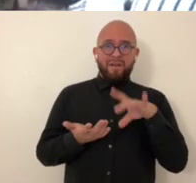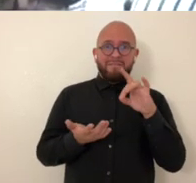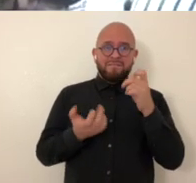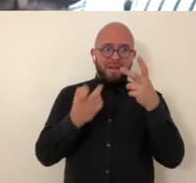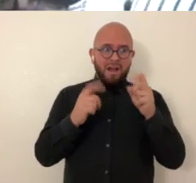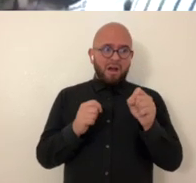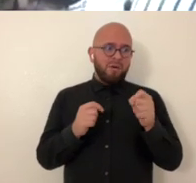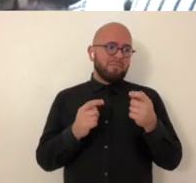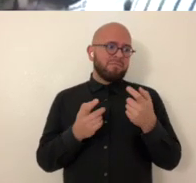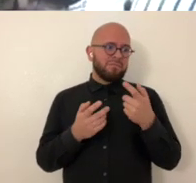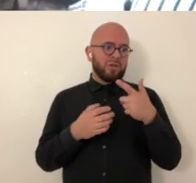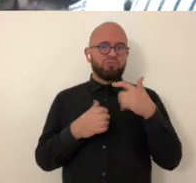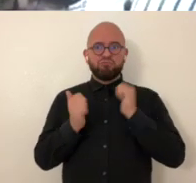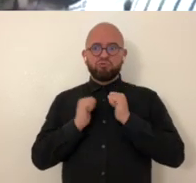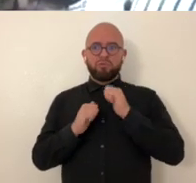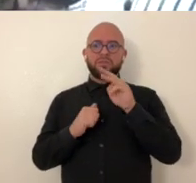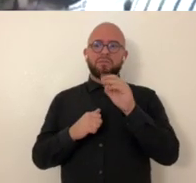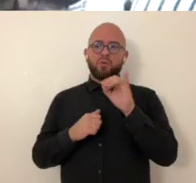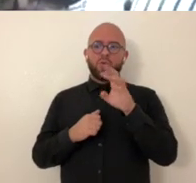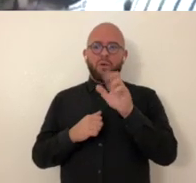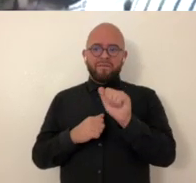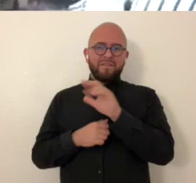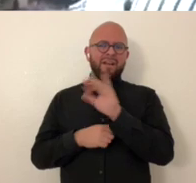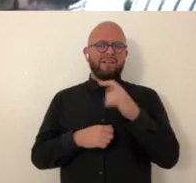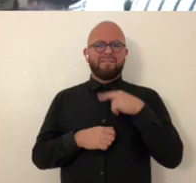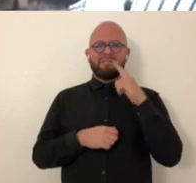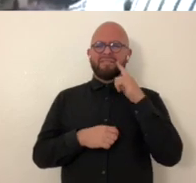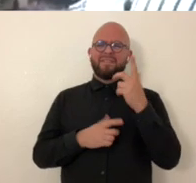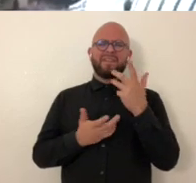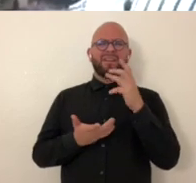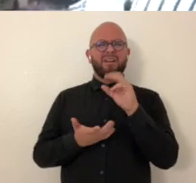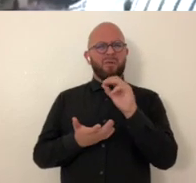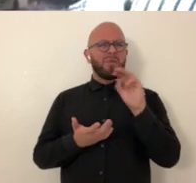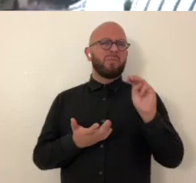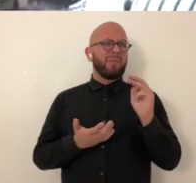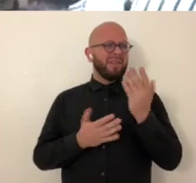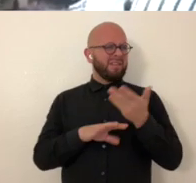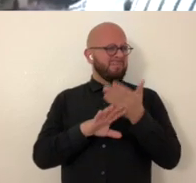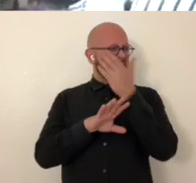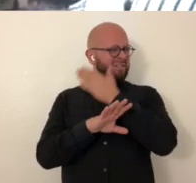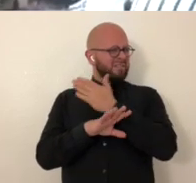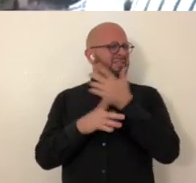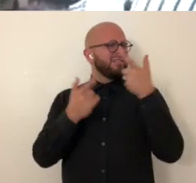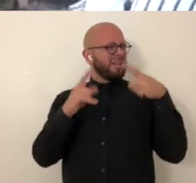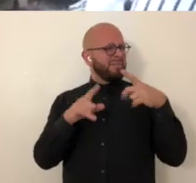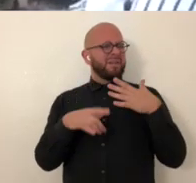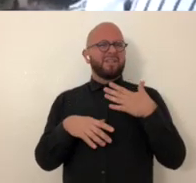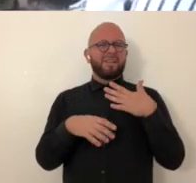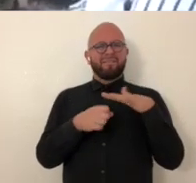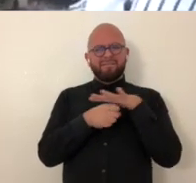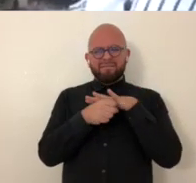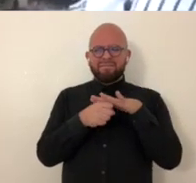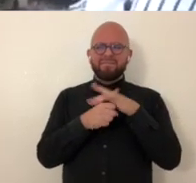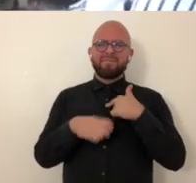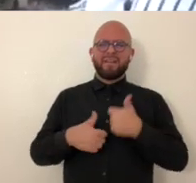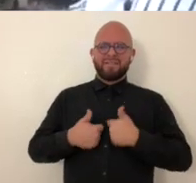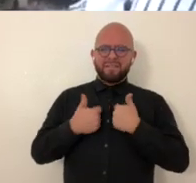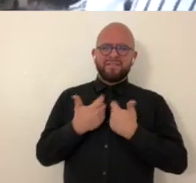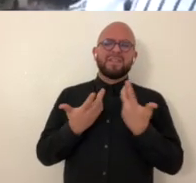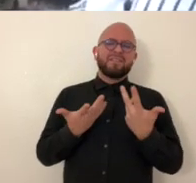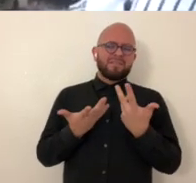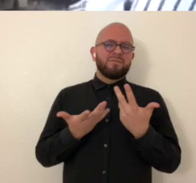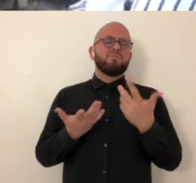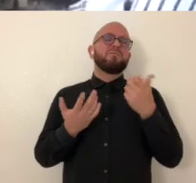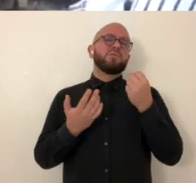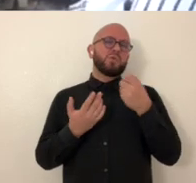with the monrovia association of fine artists i found out about shows going on in monrovia and previously there i believe opulent mobility in